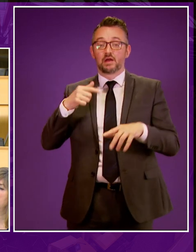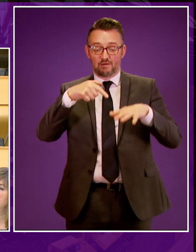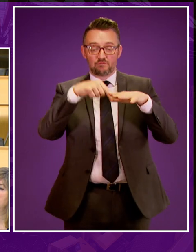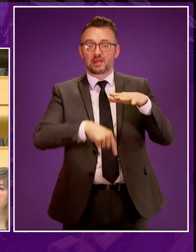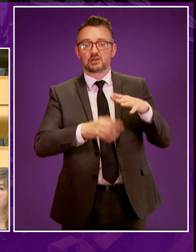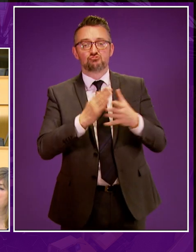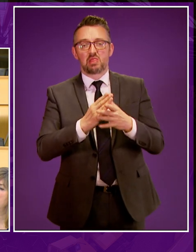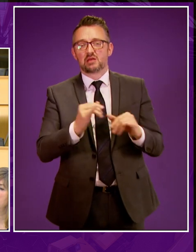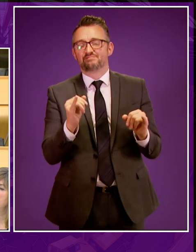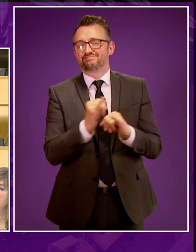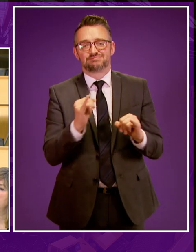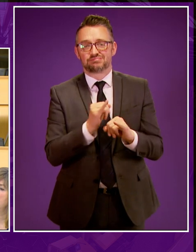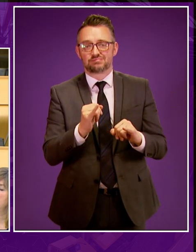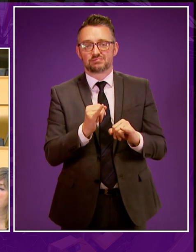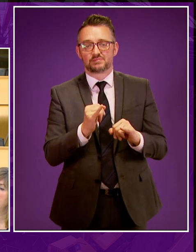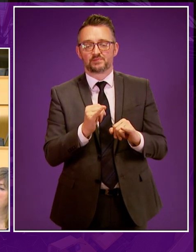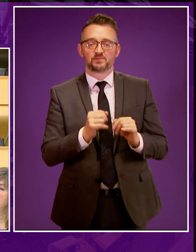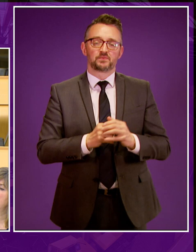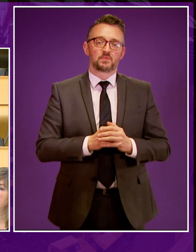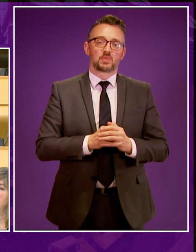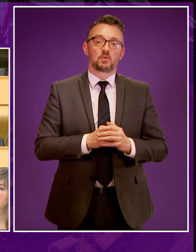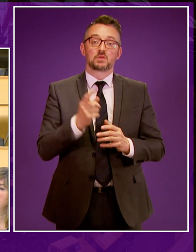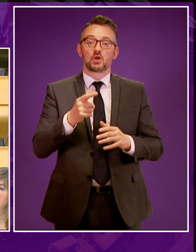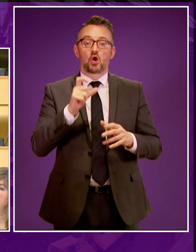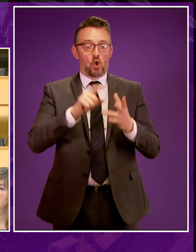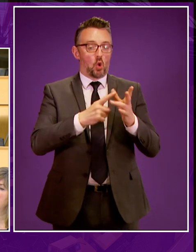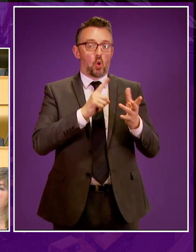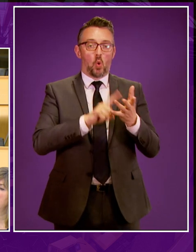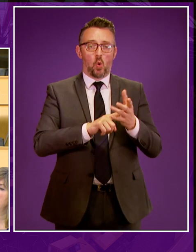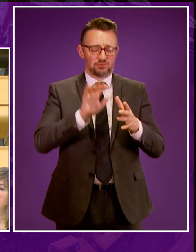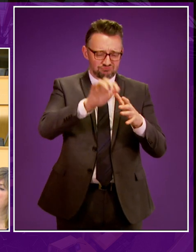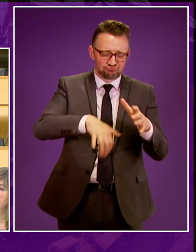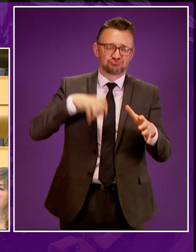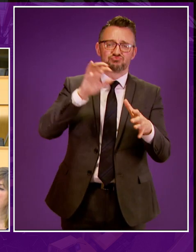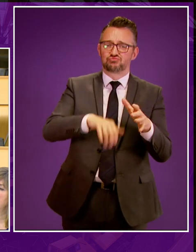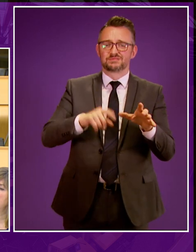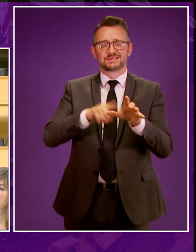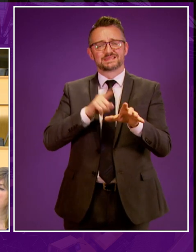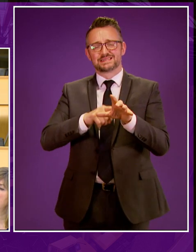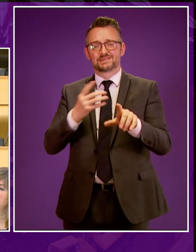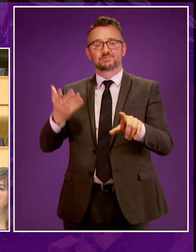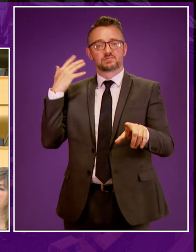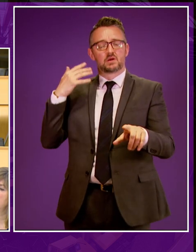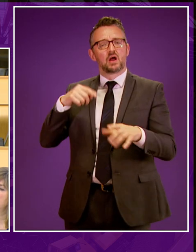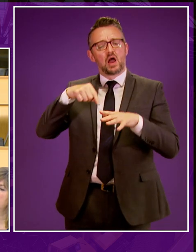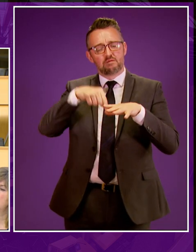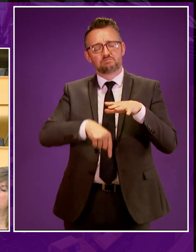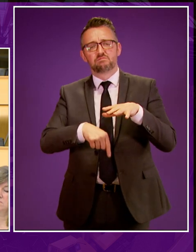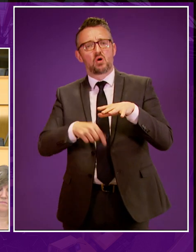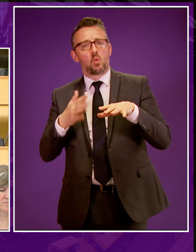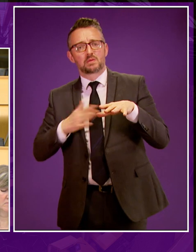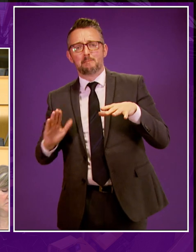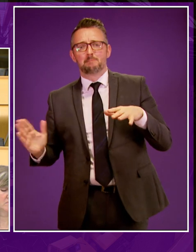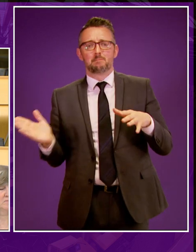of the fossil fuel age. While the main course of coal was devoured decades ago, the frackers want to return to blighted